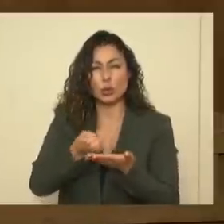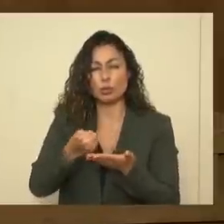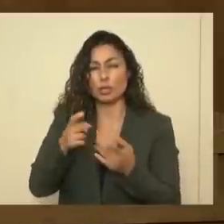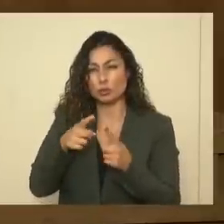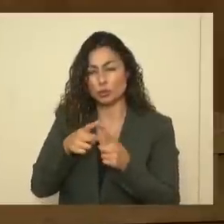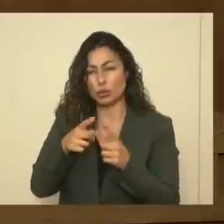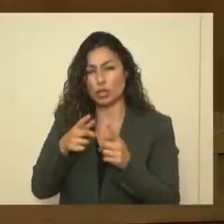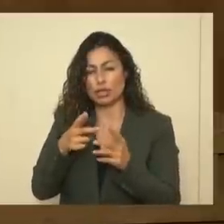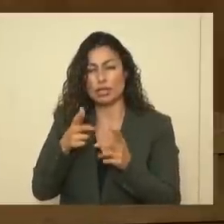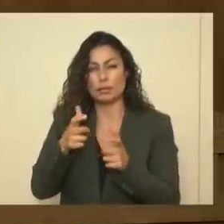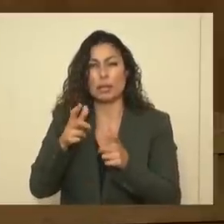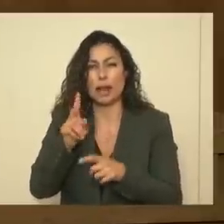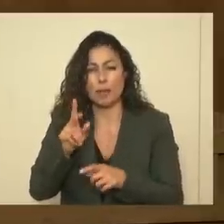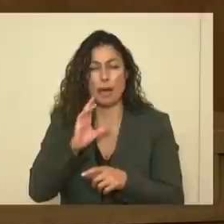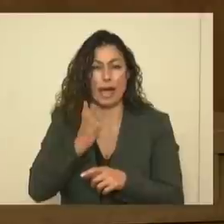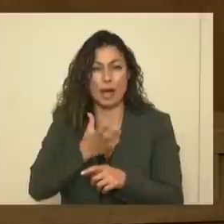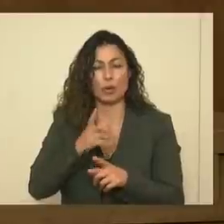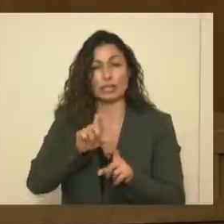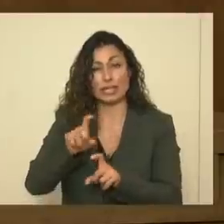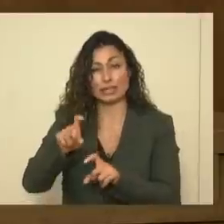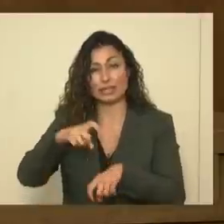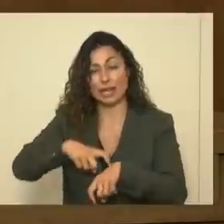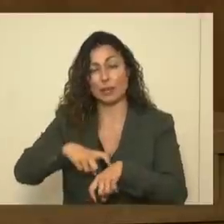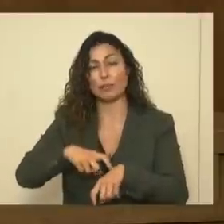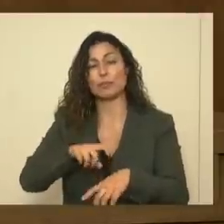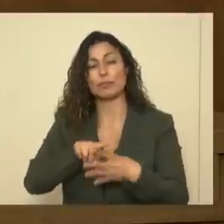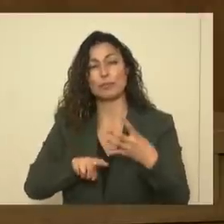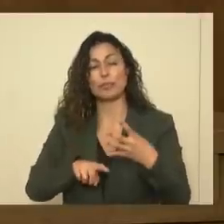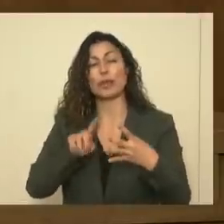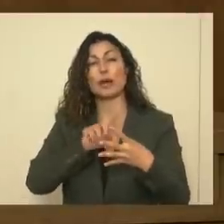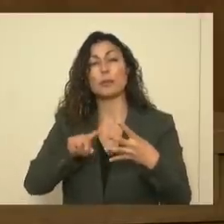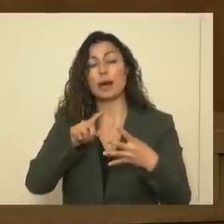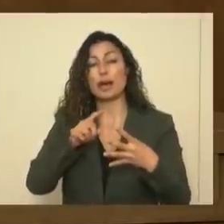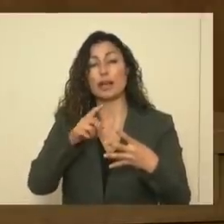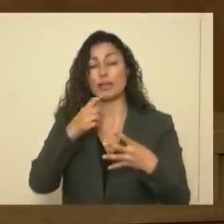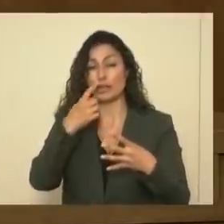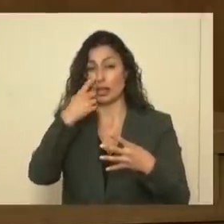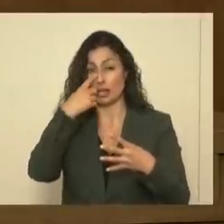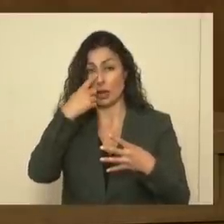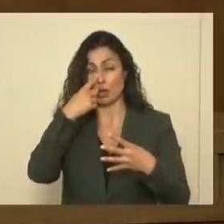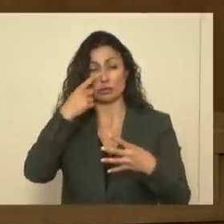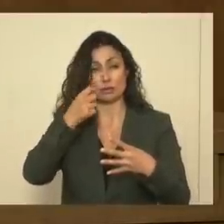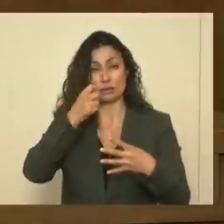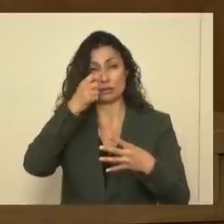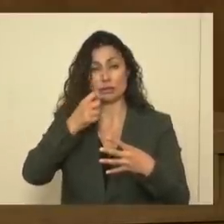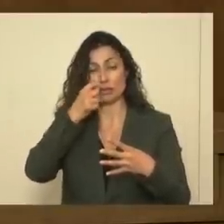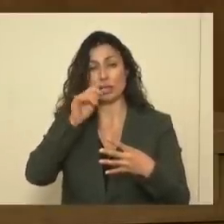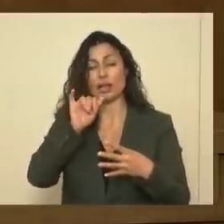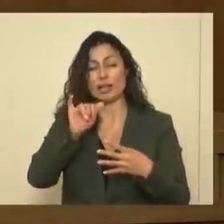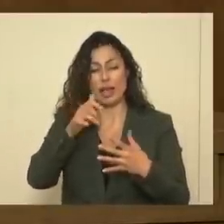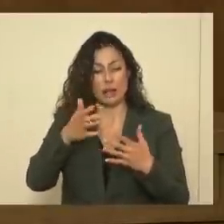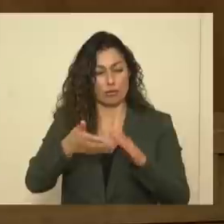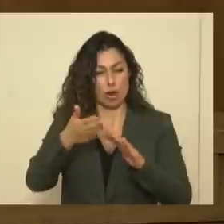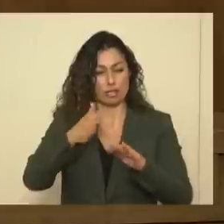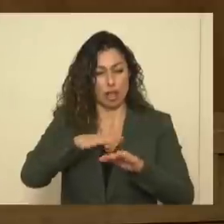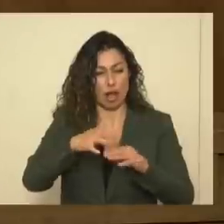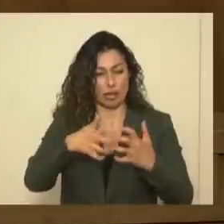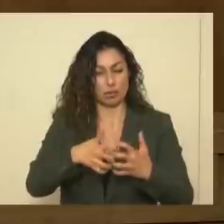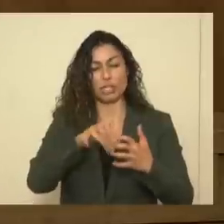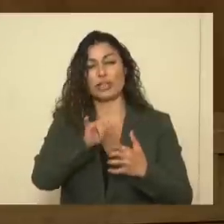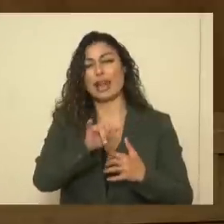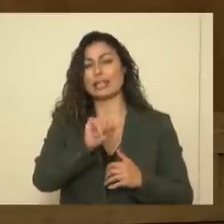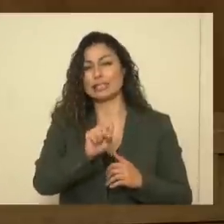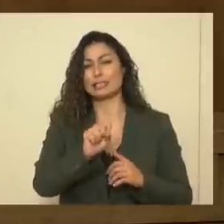throughput or turn around time. Far and away, the nasopharyngeal swab run on a laboratory bench machine is the most